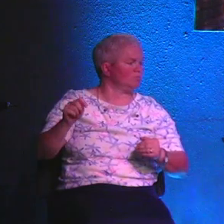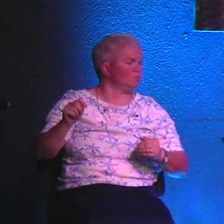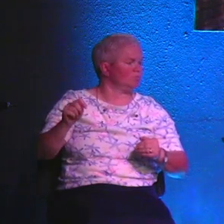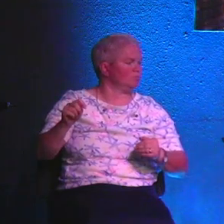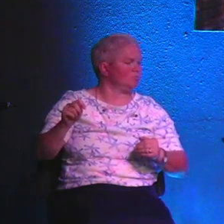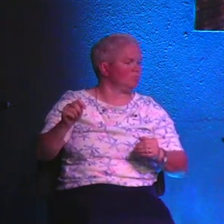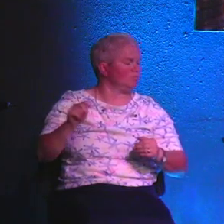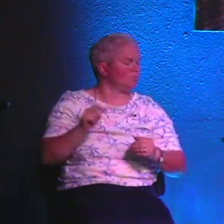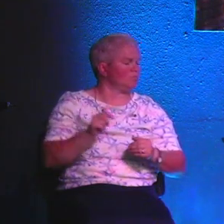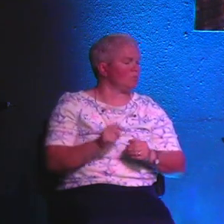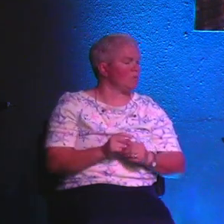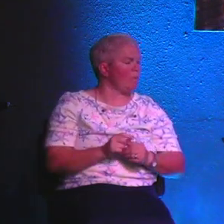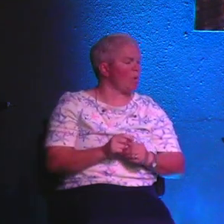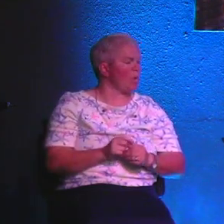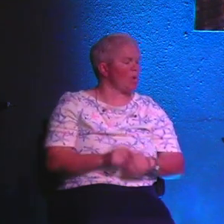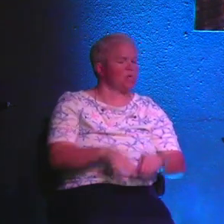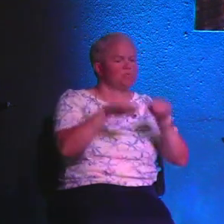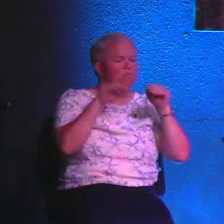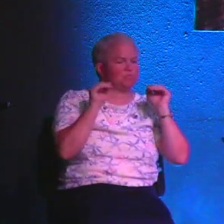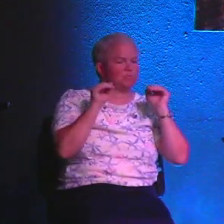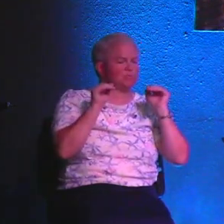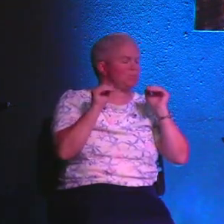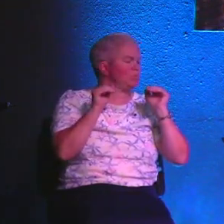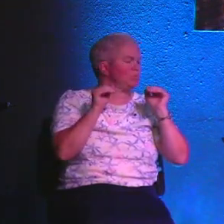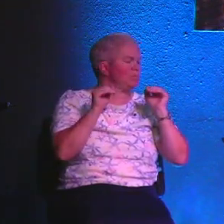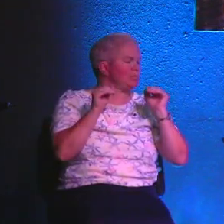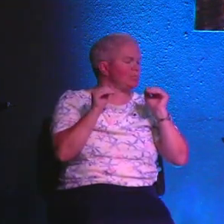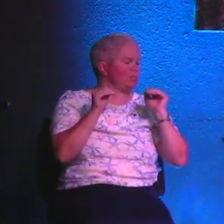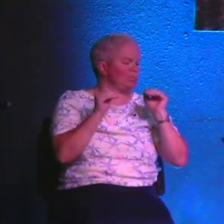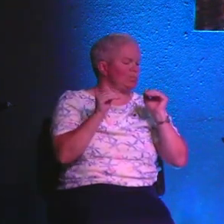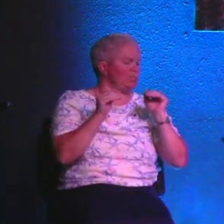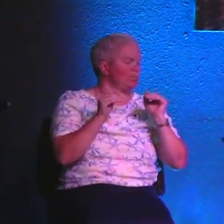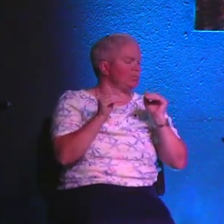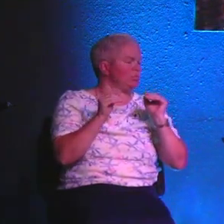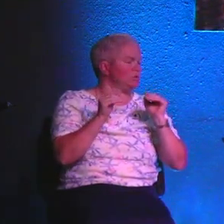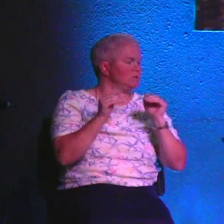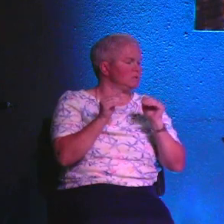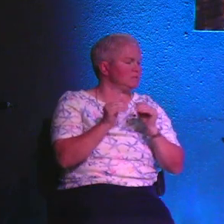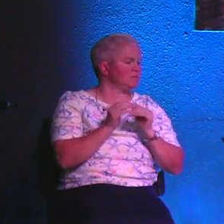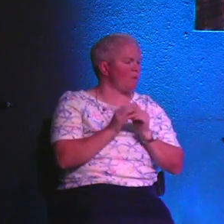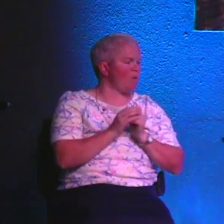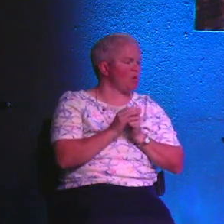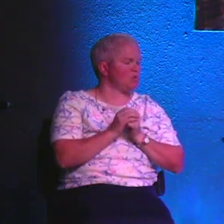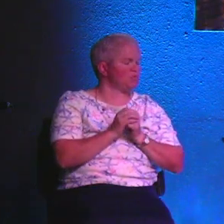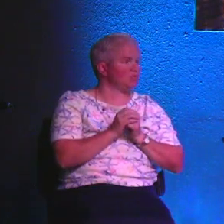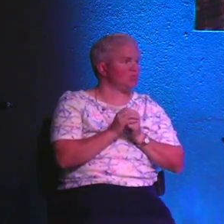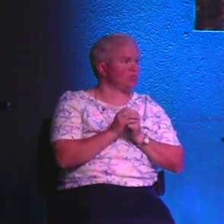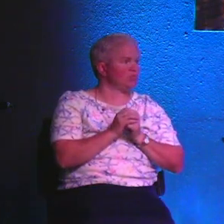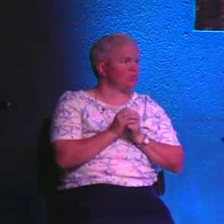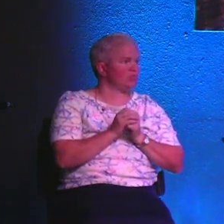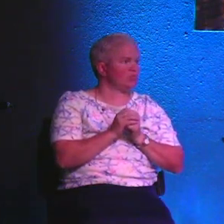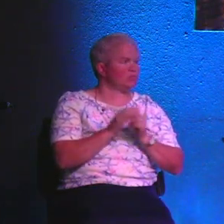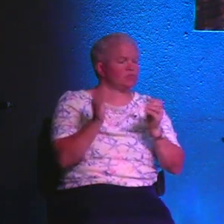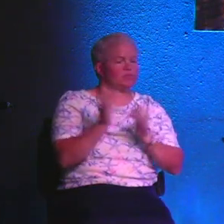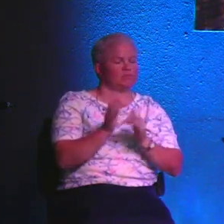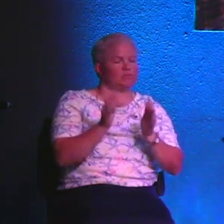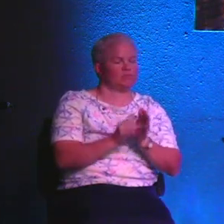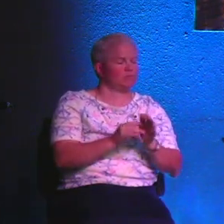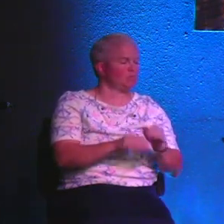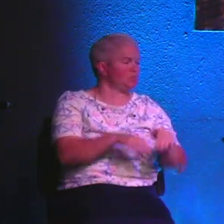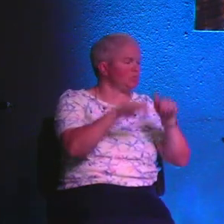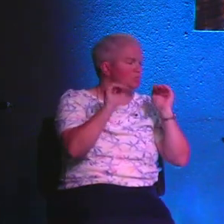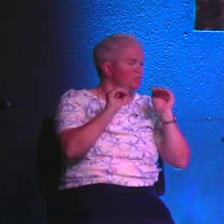He's saying it to each one of us. Stick with Jesus. Because Jesus is more than sufficient. Jesus is